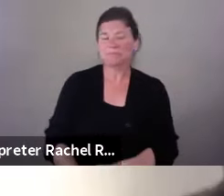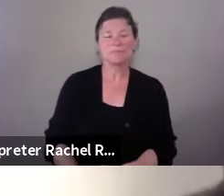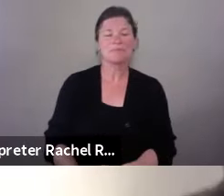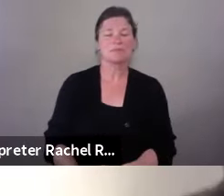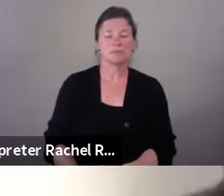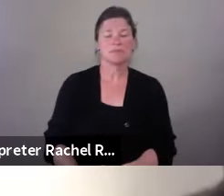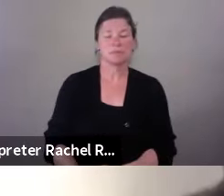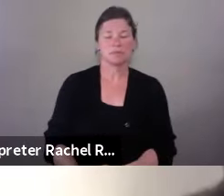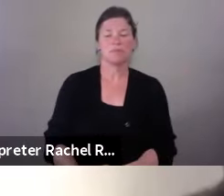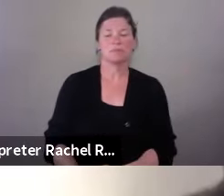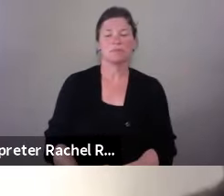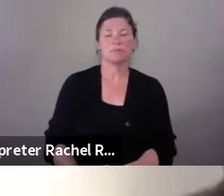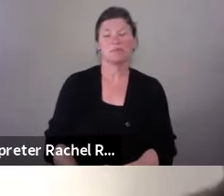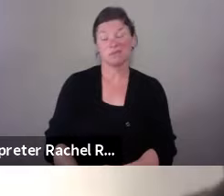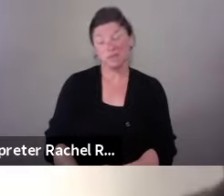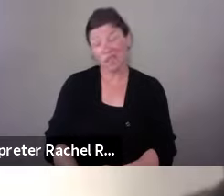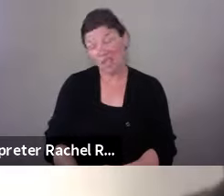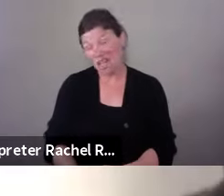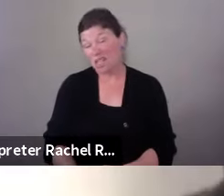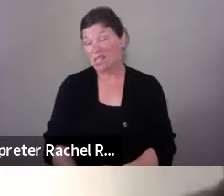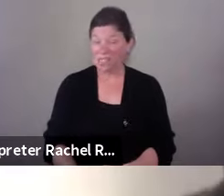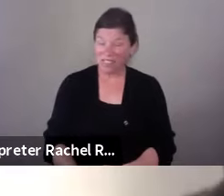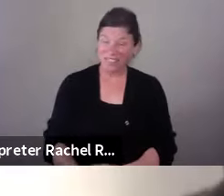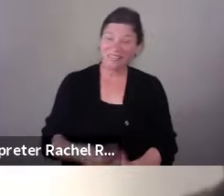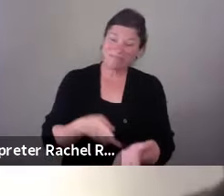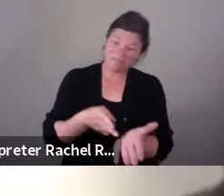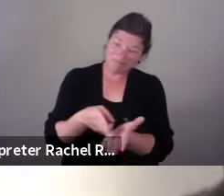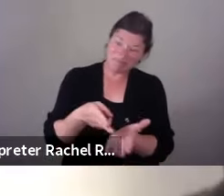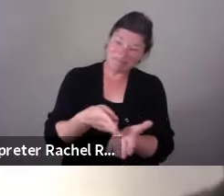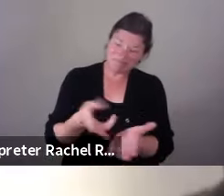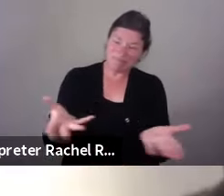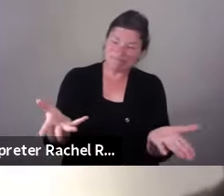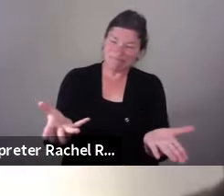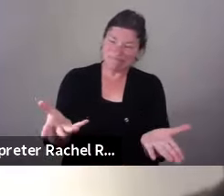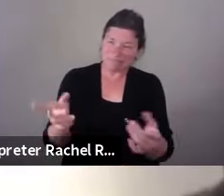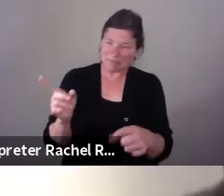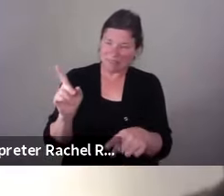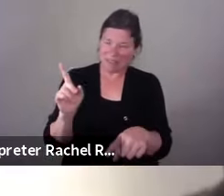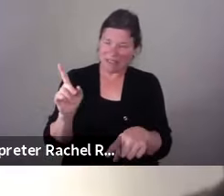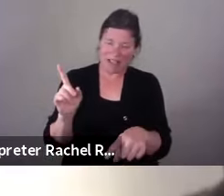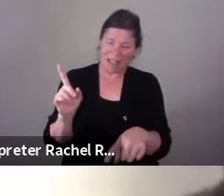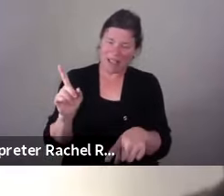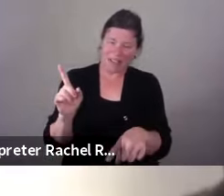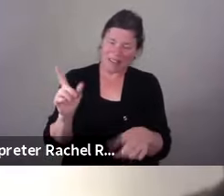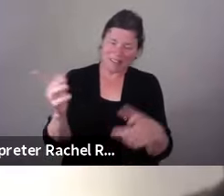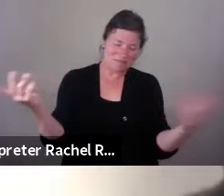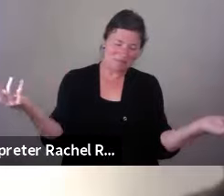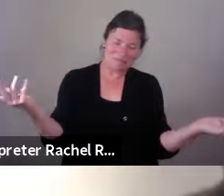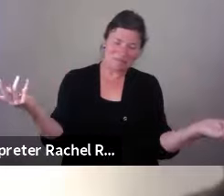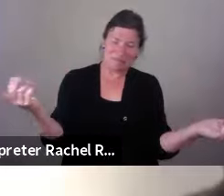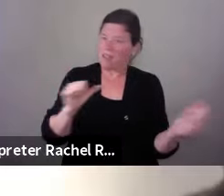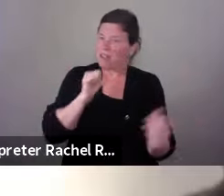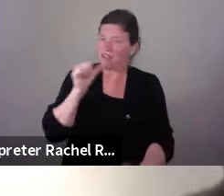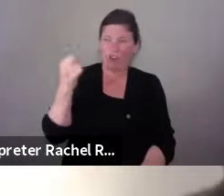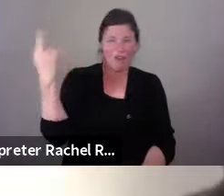That one, honestly, I can't take full credit for that. I didn't even know I could do